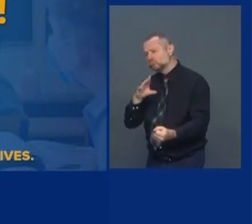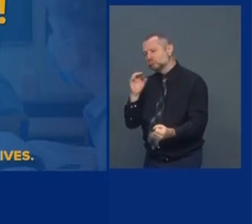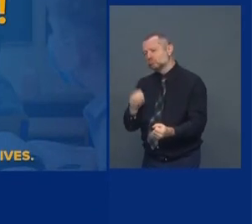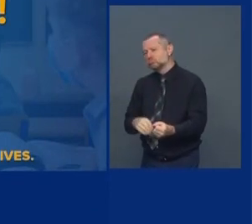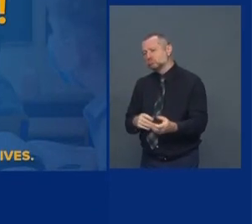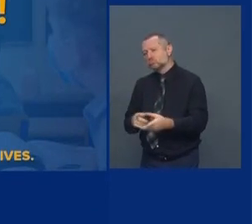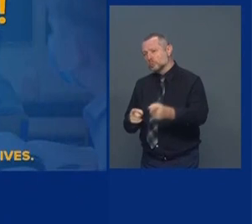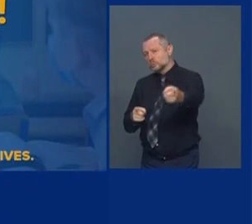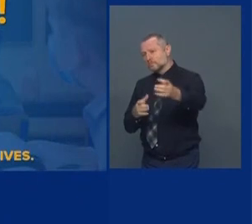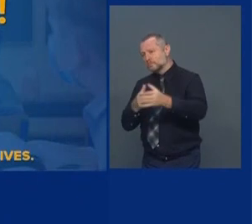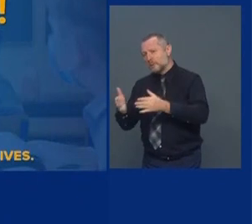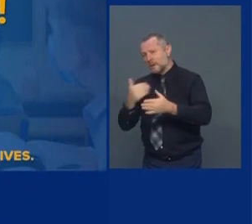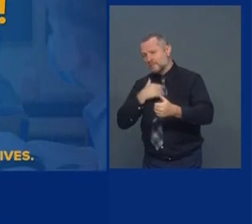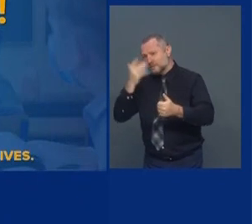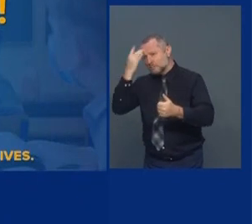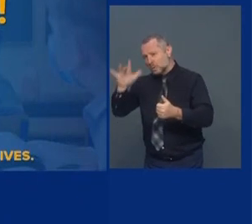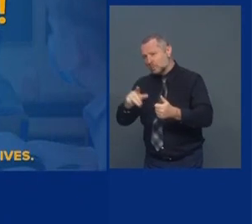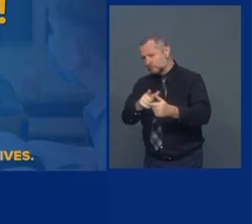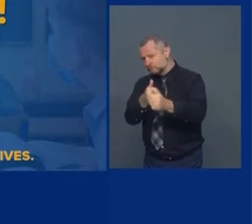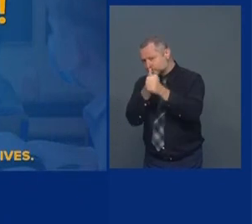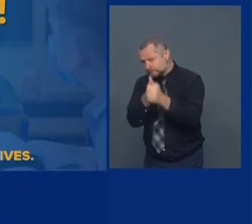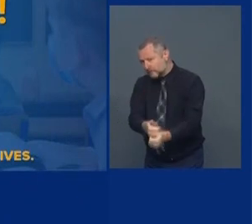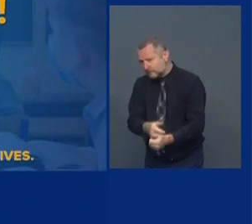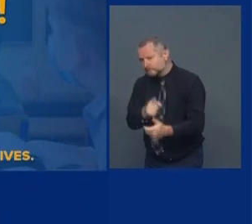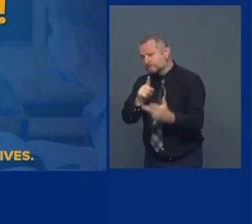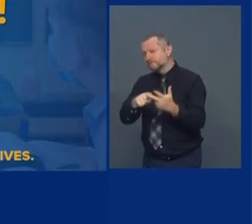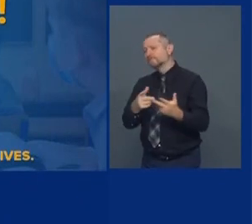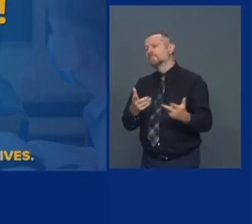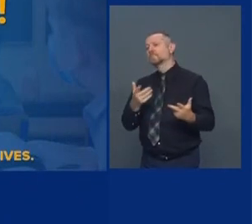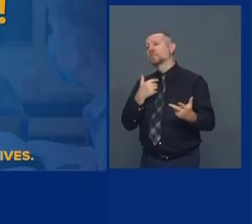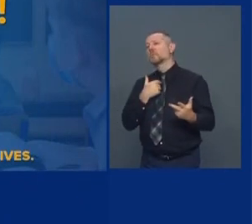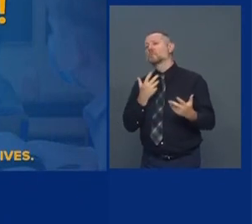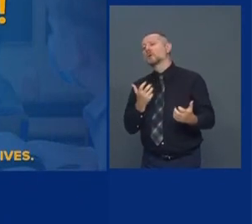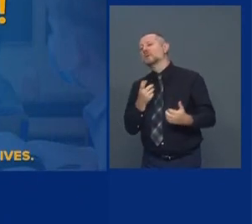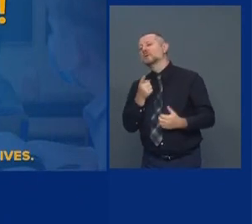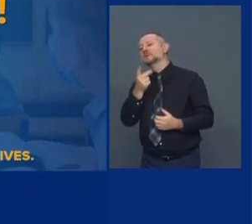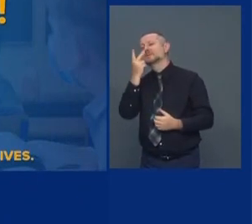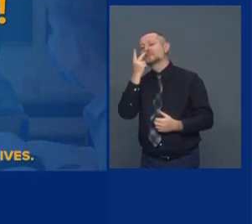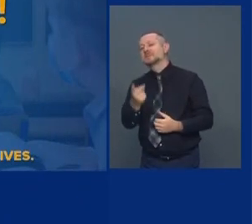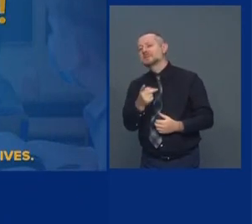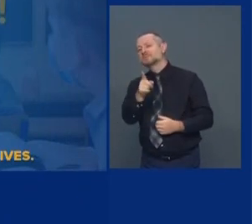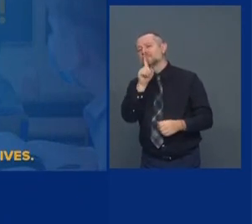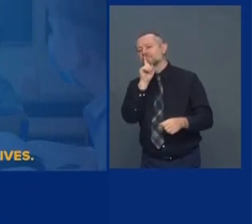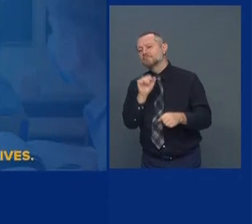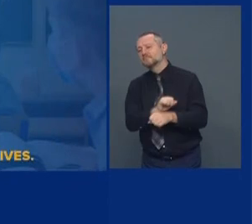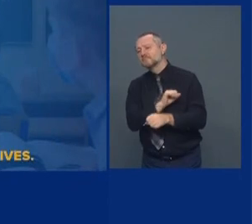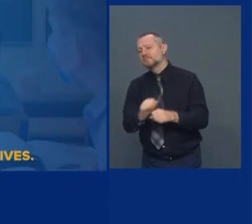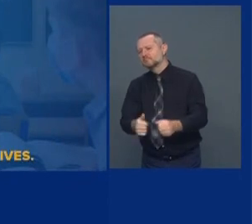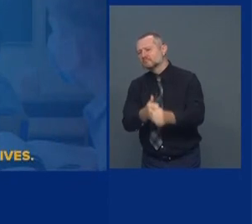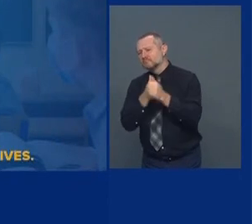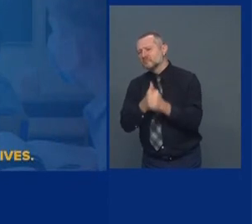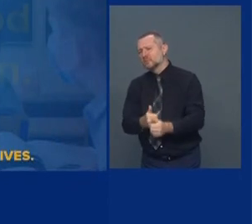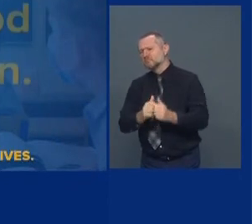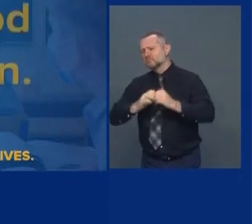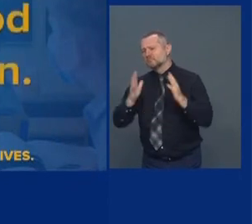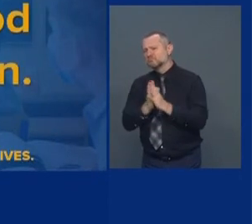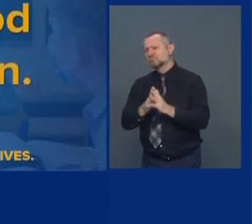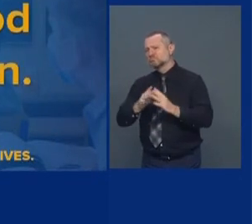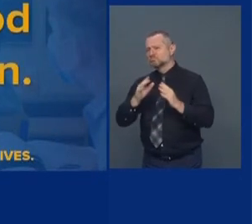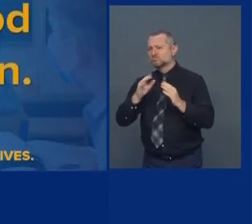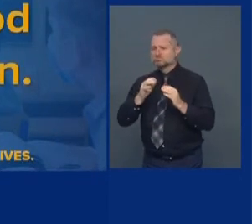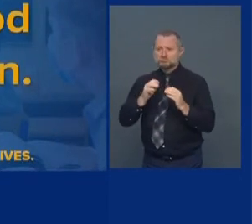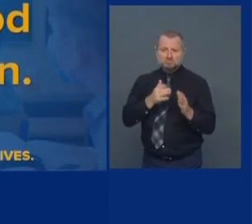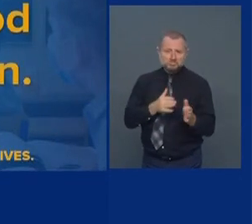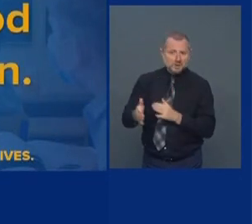do the plan, and then I want to know if they're actually implementing the plan. So